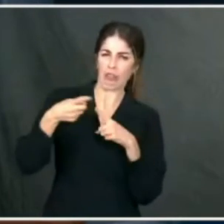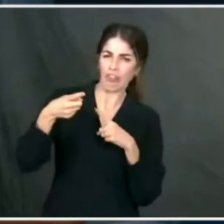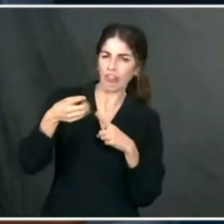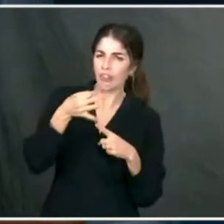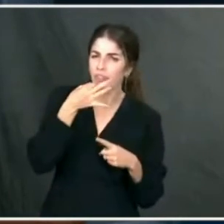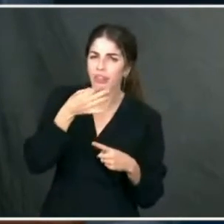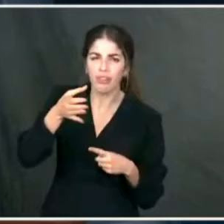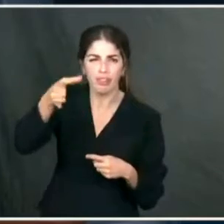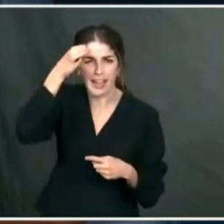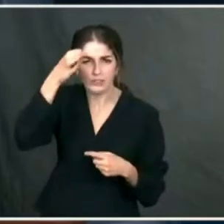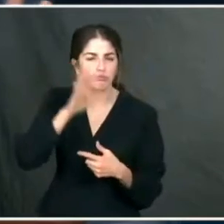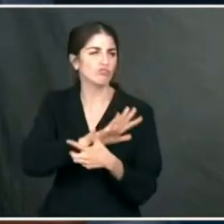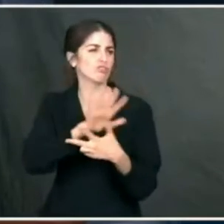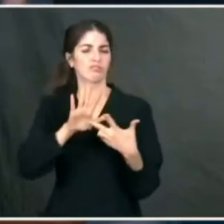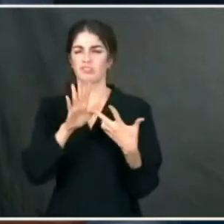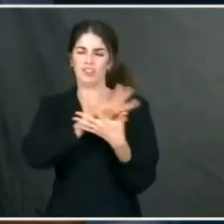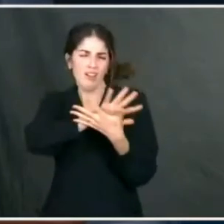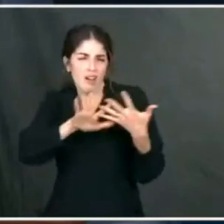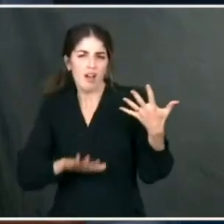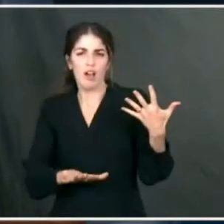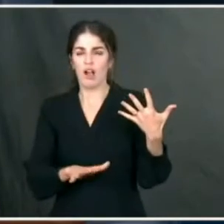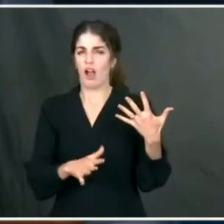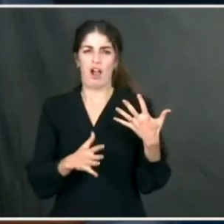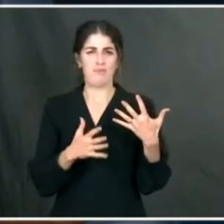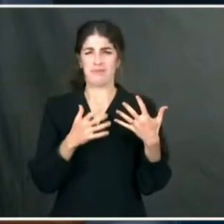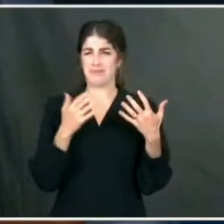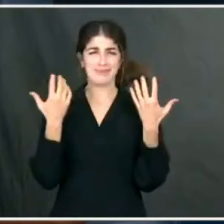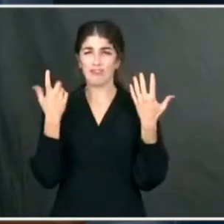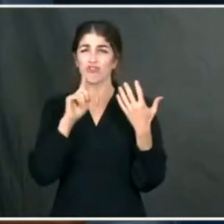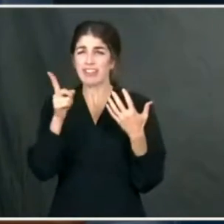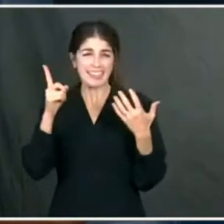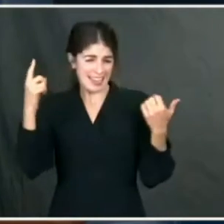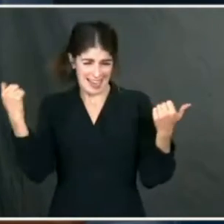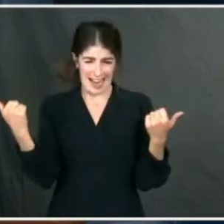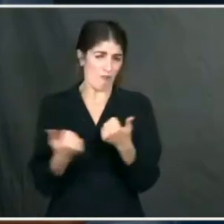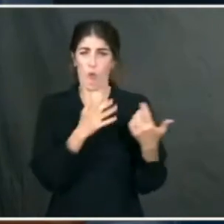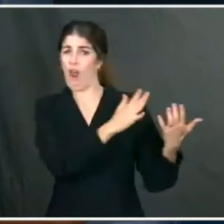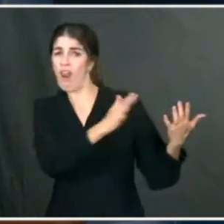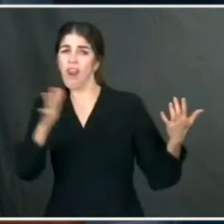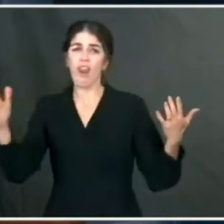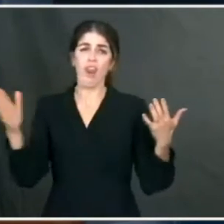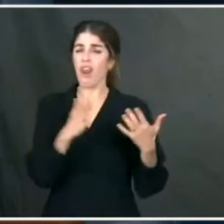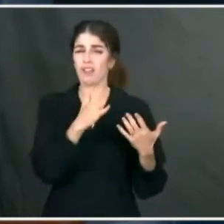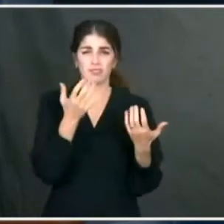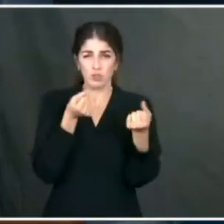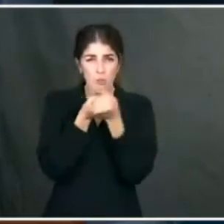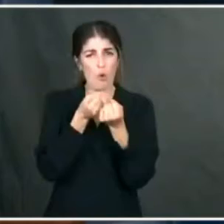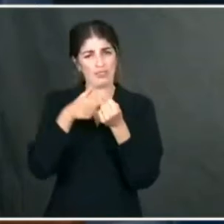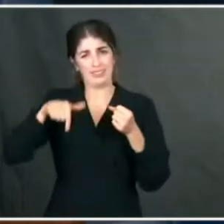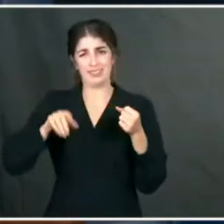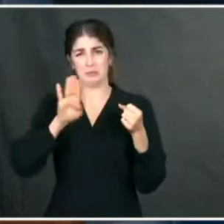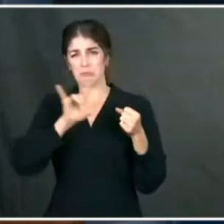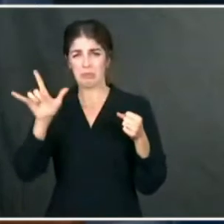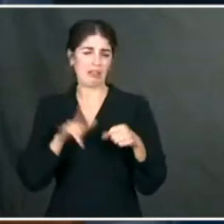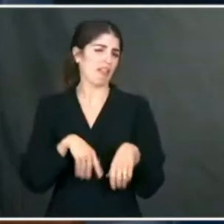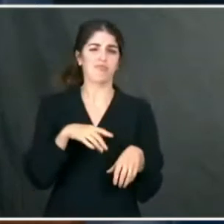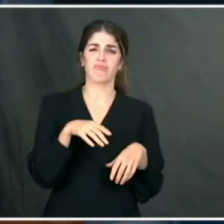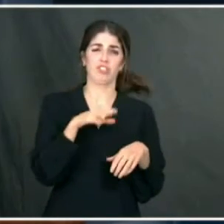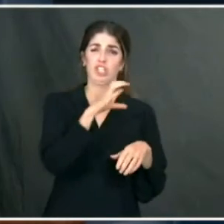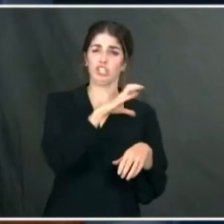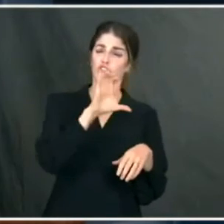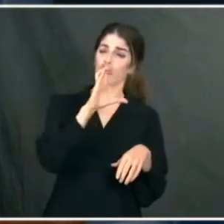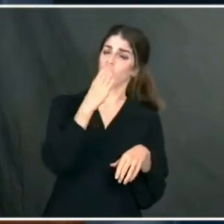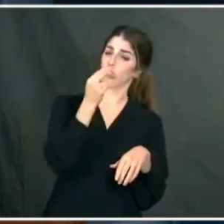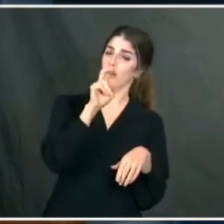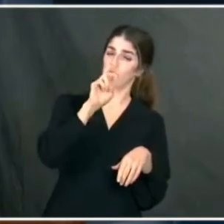applauded by everyone from Senator Bernie Sanders to the Chamber of Commerce. And there are specific pieces in there that are meant to serve as a